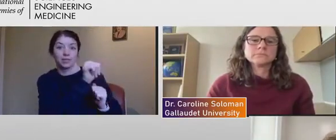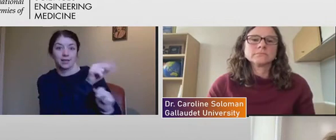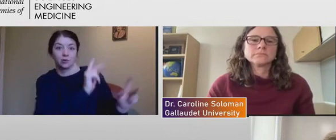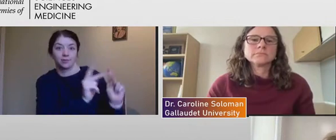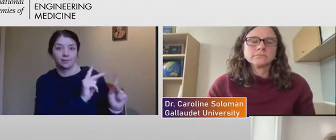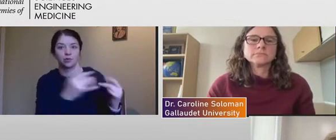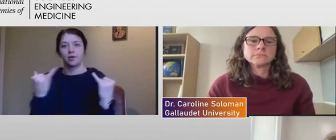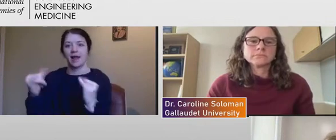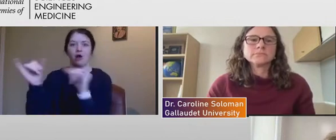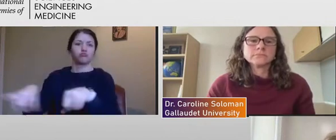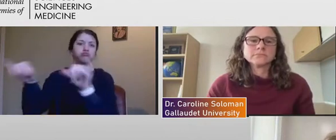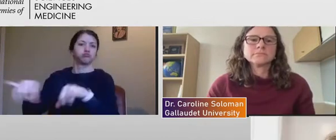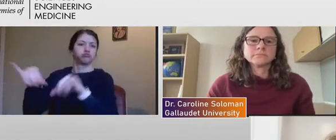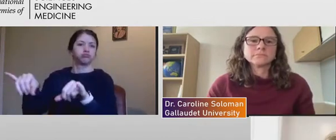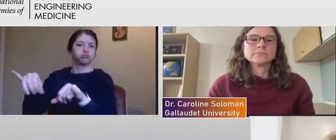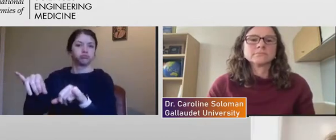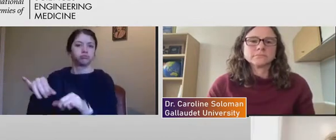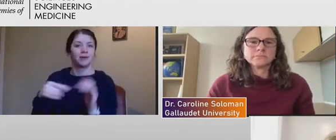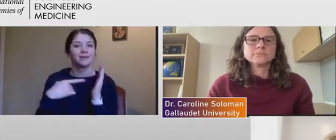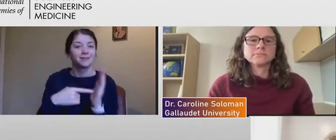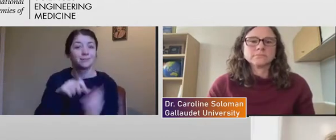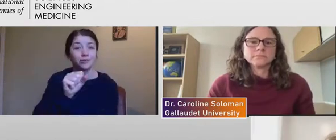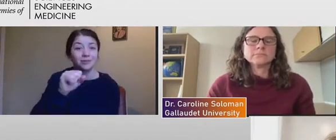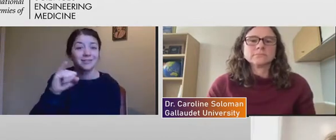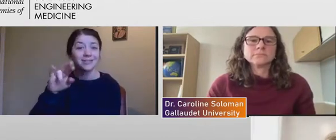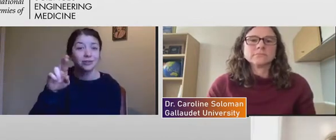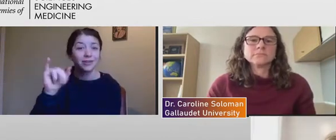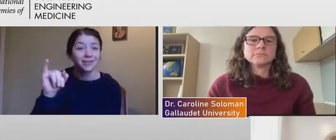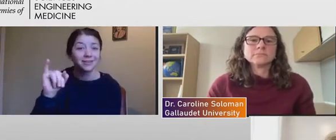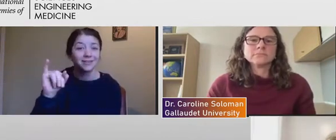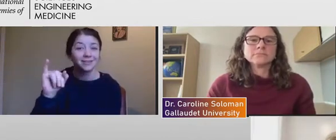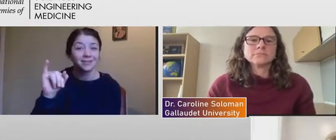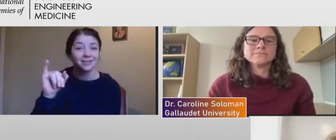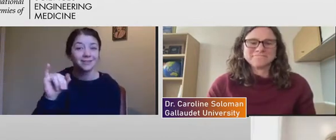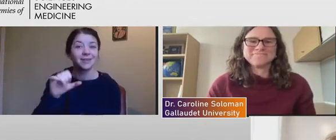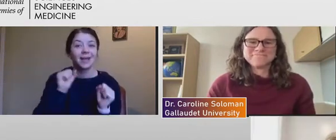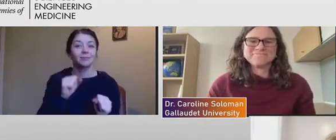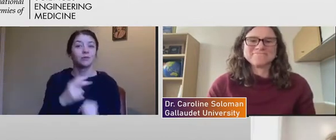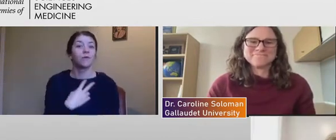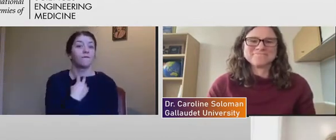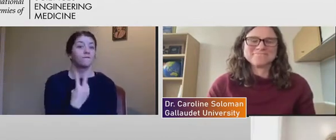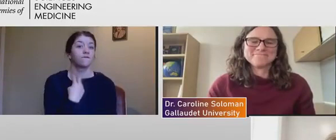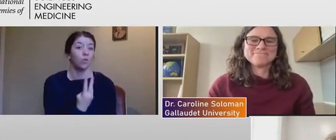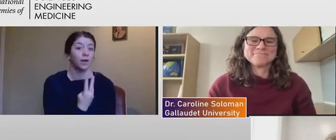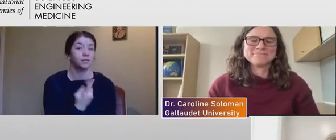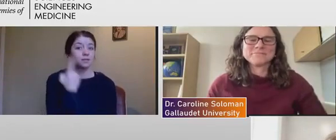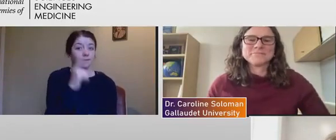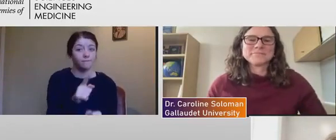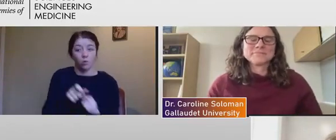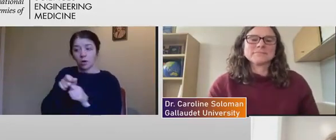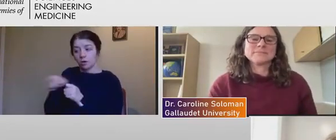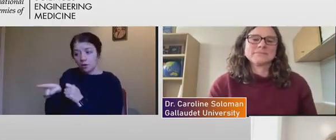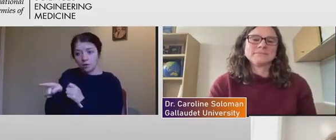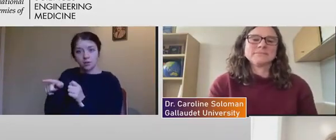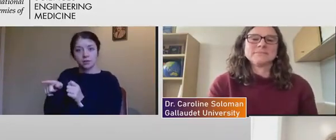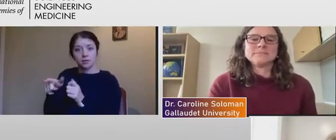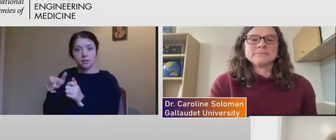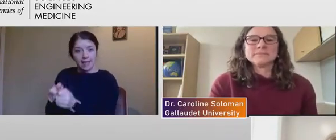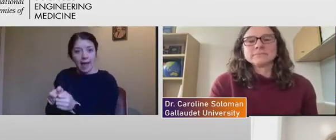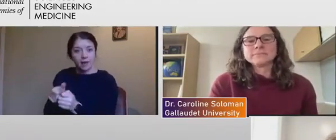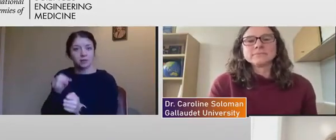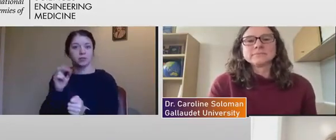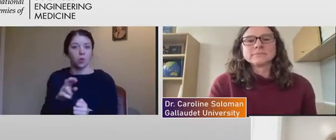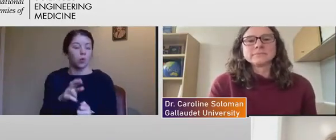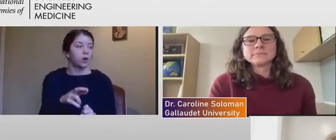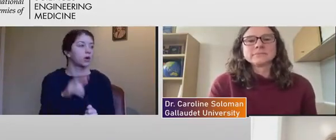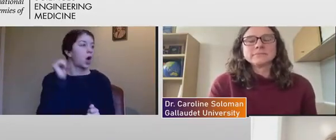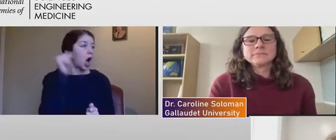For example, Siri, being able to use your voice to send a text message or audio books to be able to